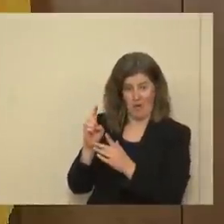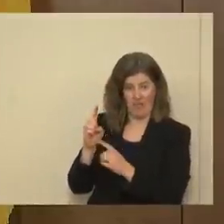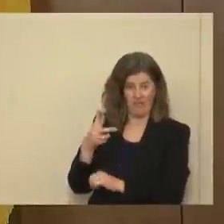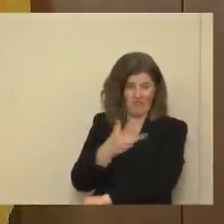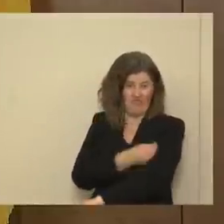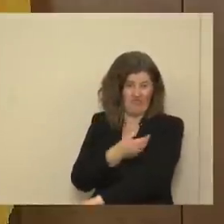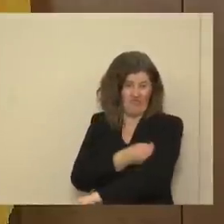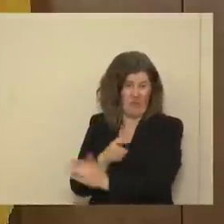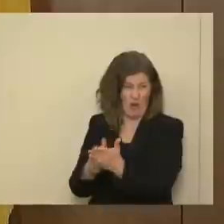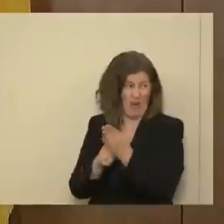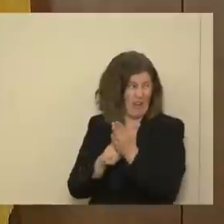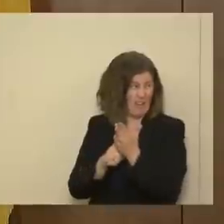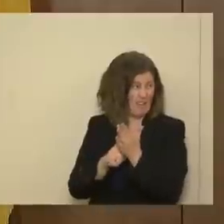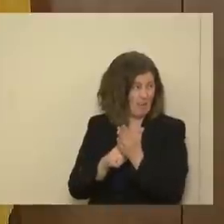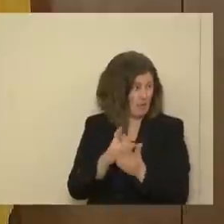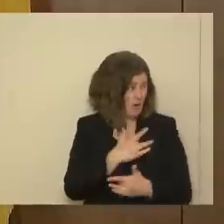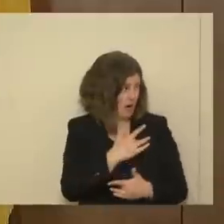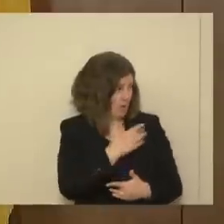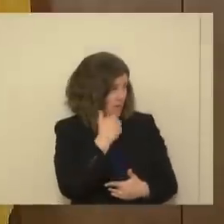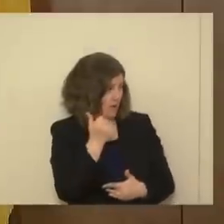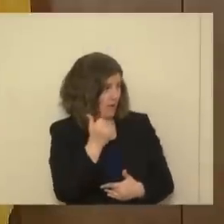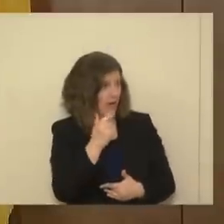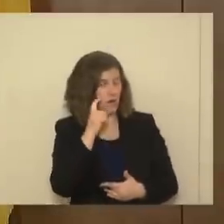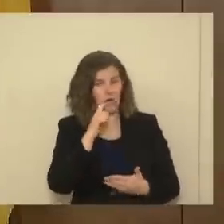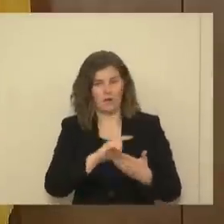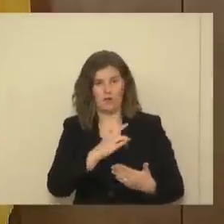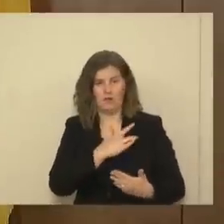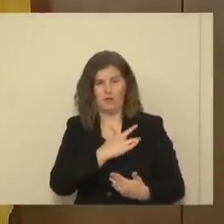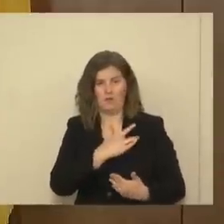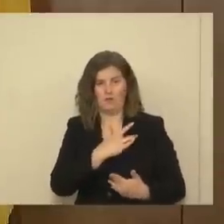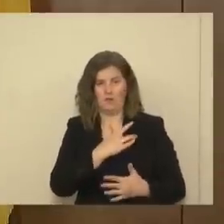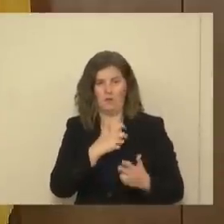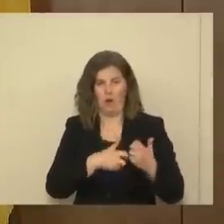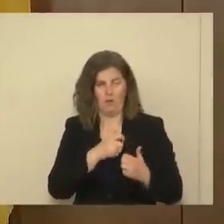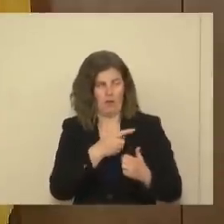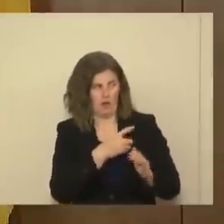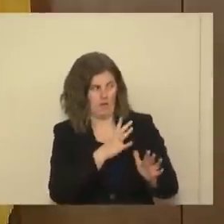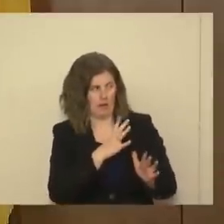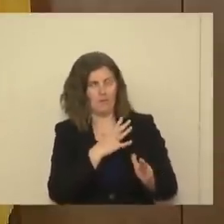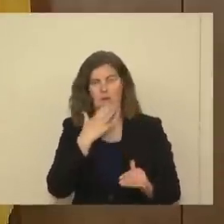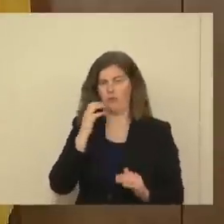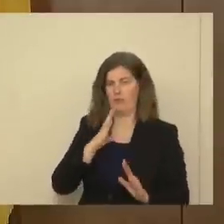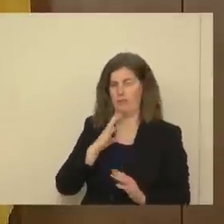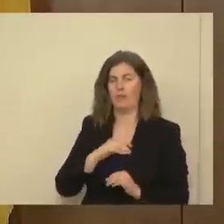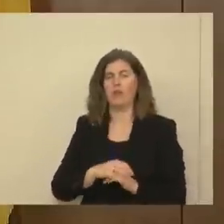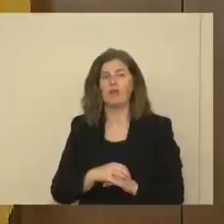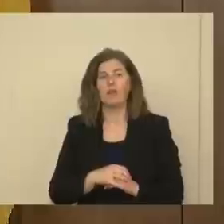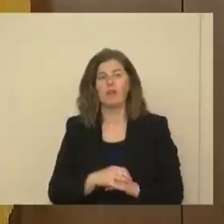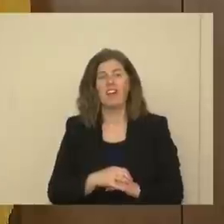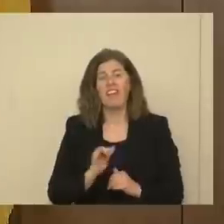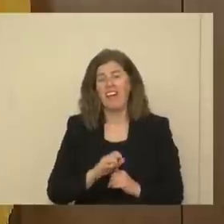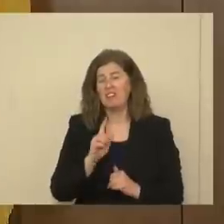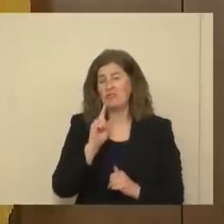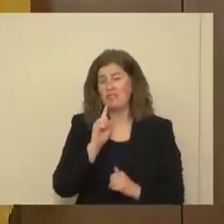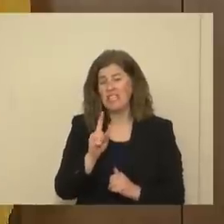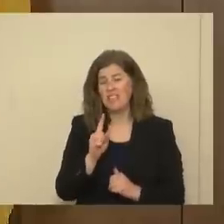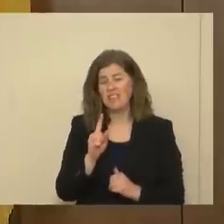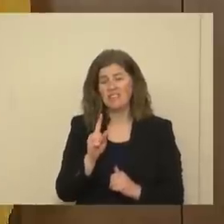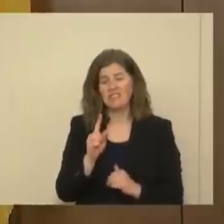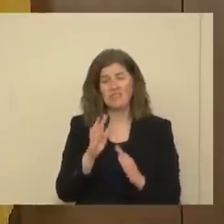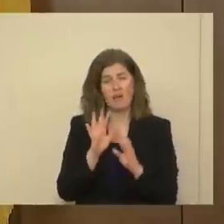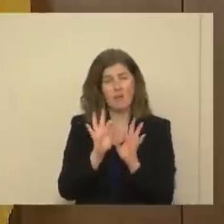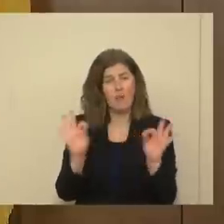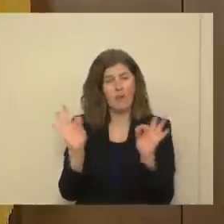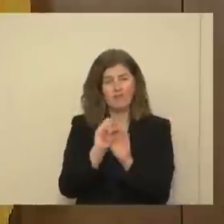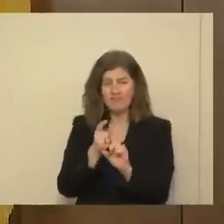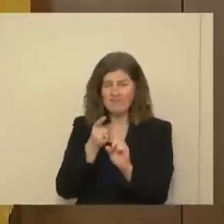from that. Is your heart better? I could see that you were having a bit of an issue over there. And that is really what I wanted